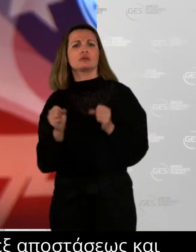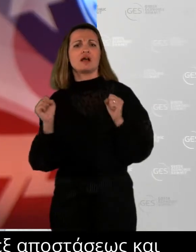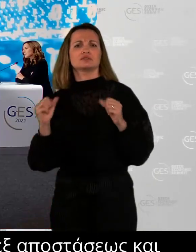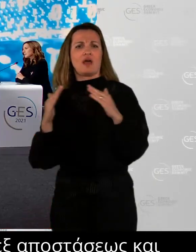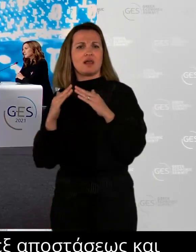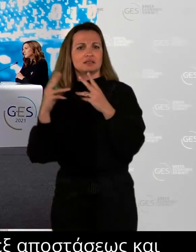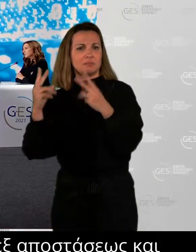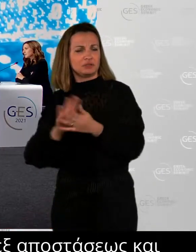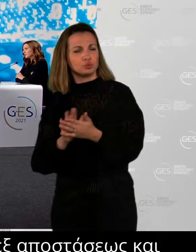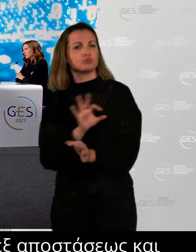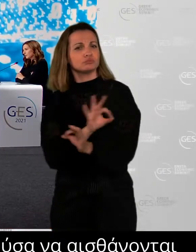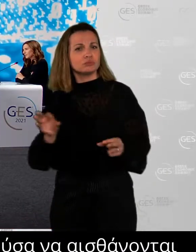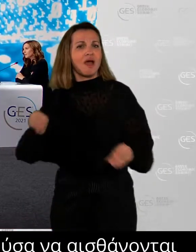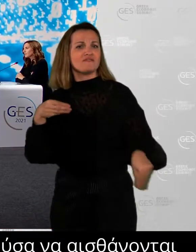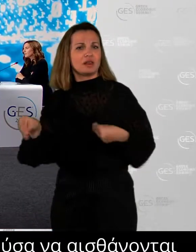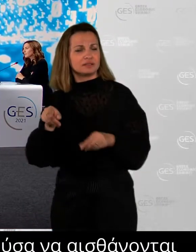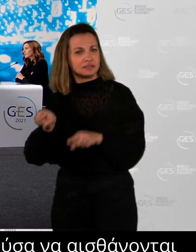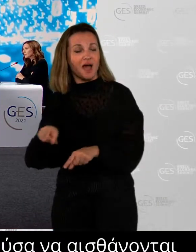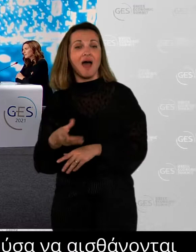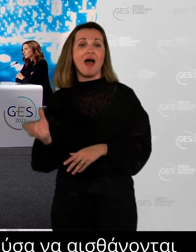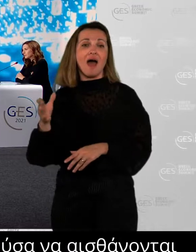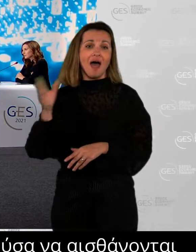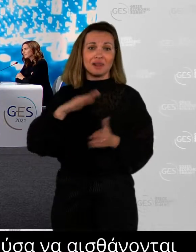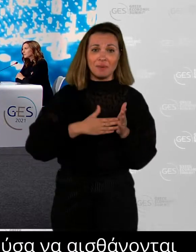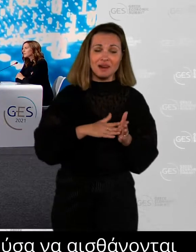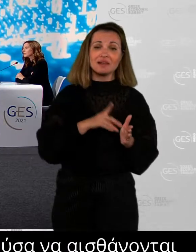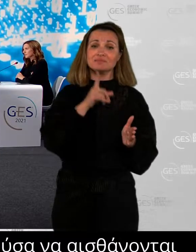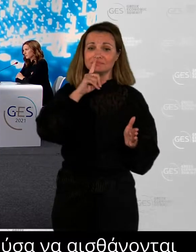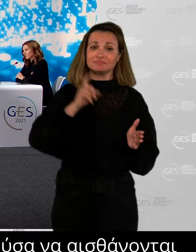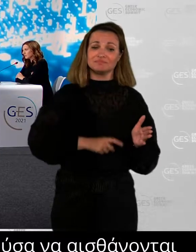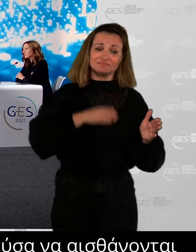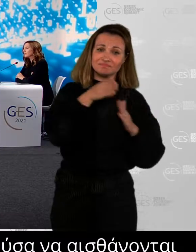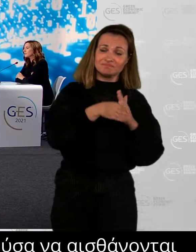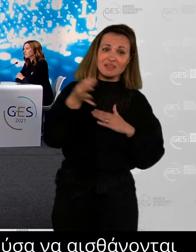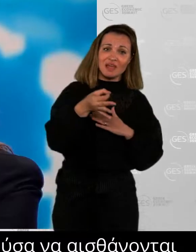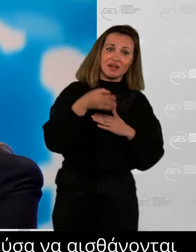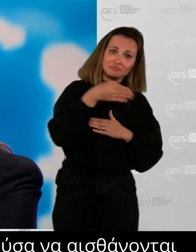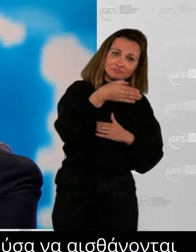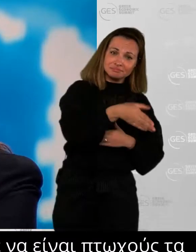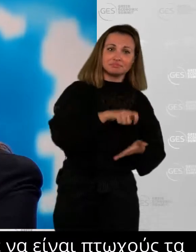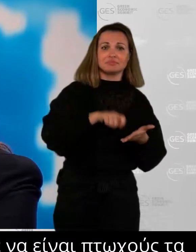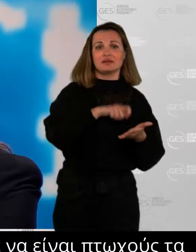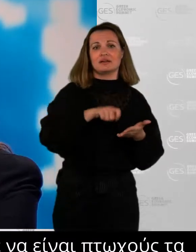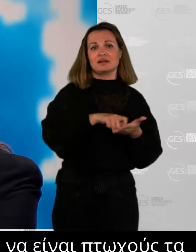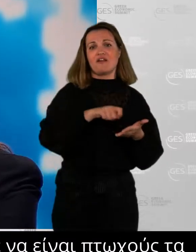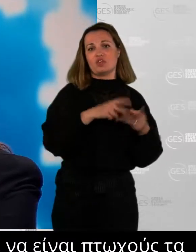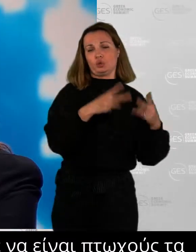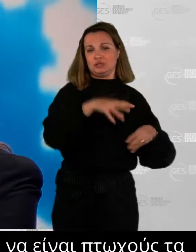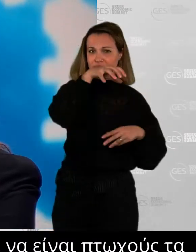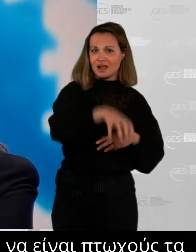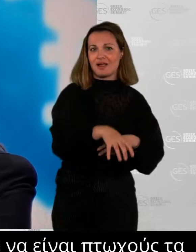some people that needed to be on site. And we needed to work to minimize the inequity behind that.